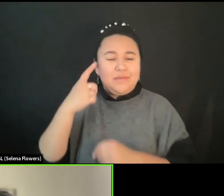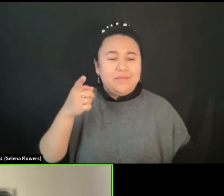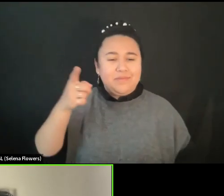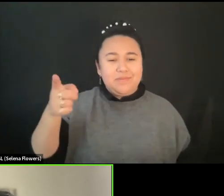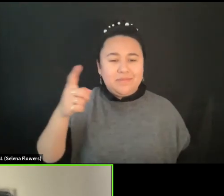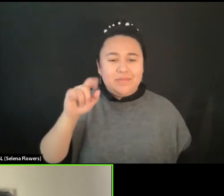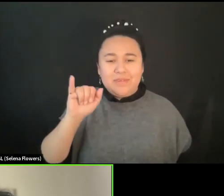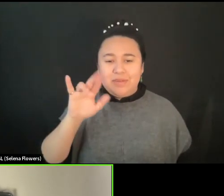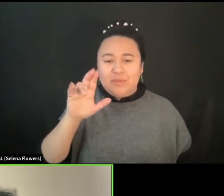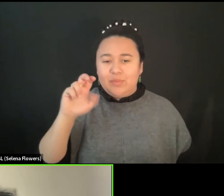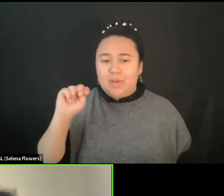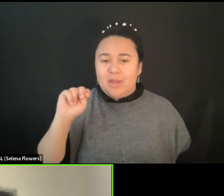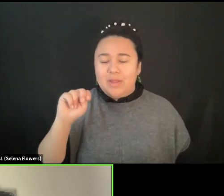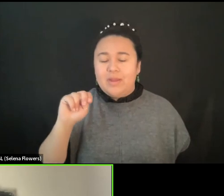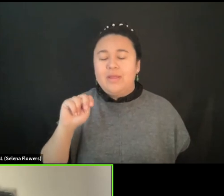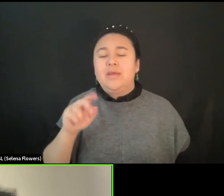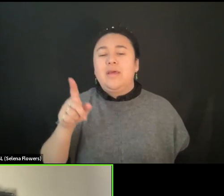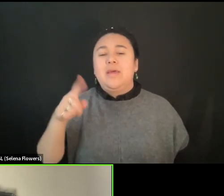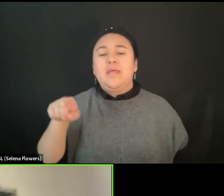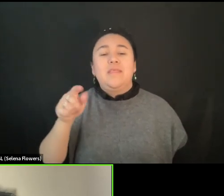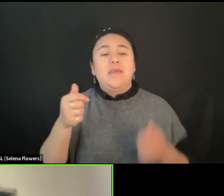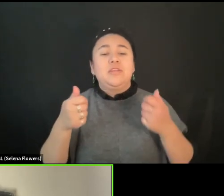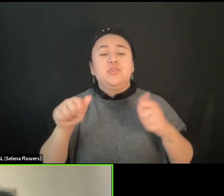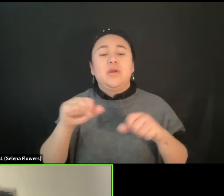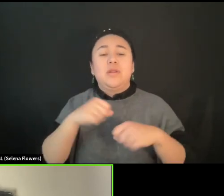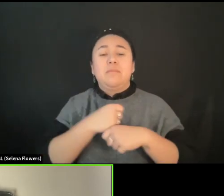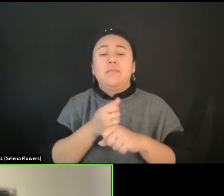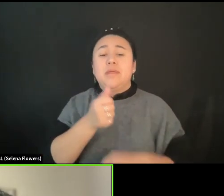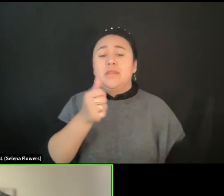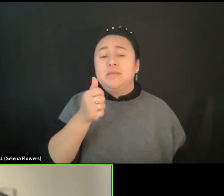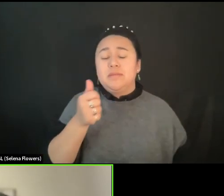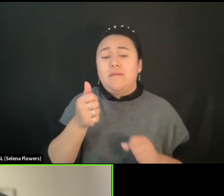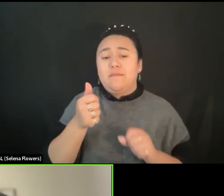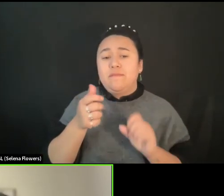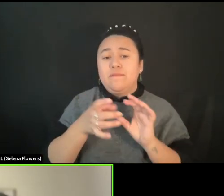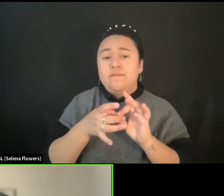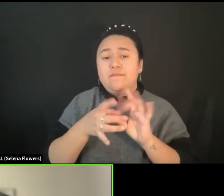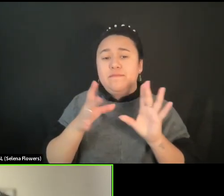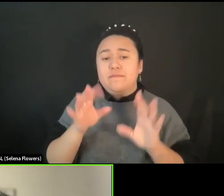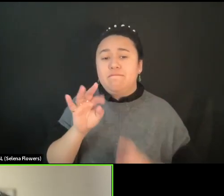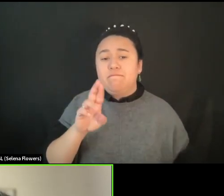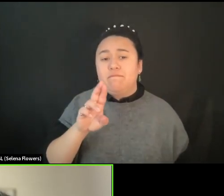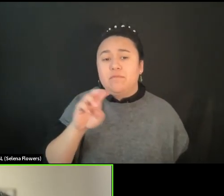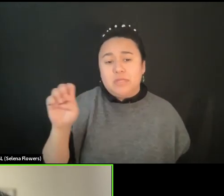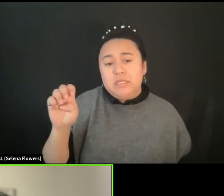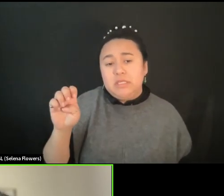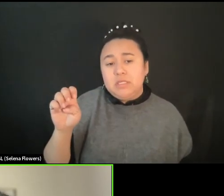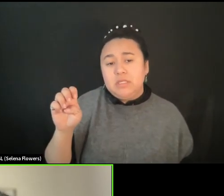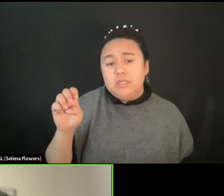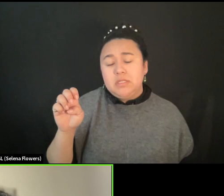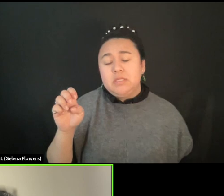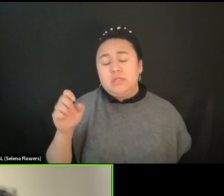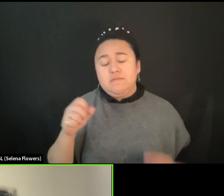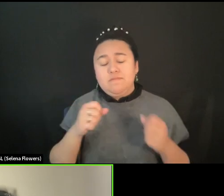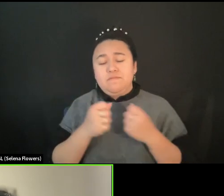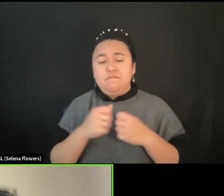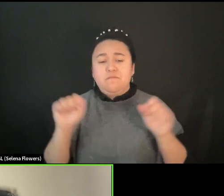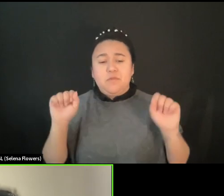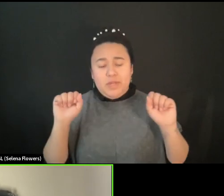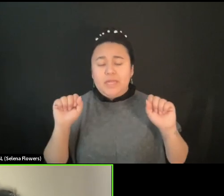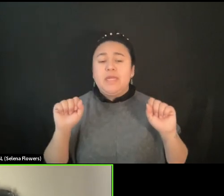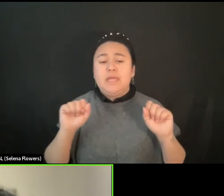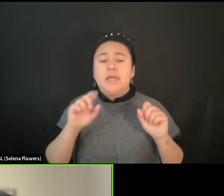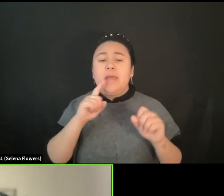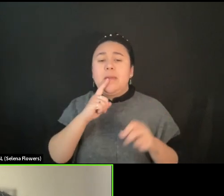Rather, they tried to make themselves free. And they tried to mention what the